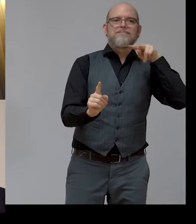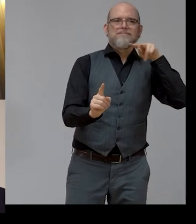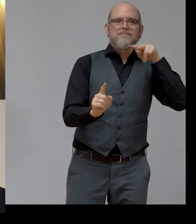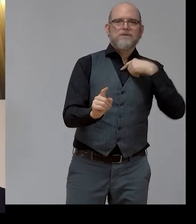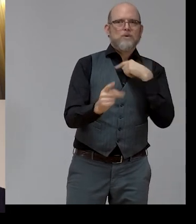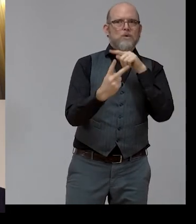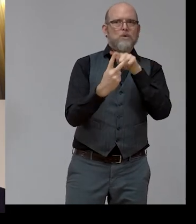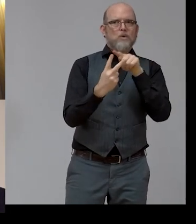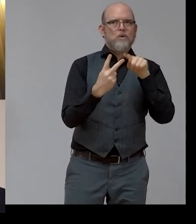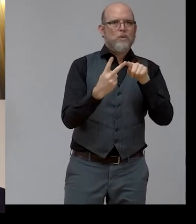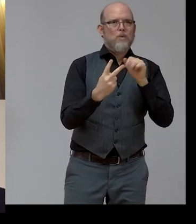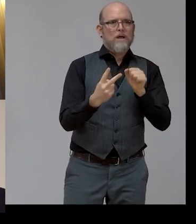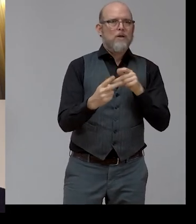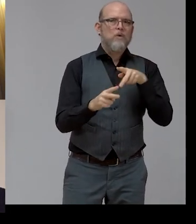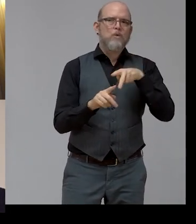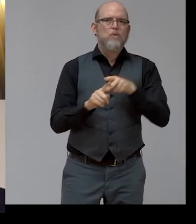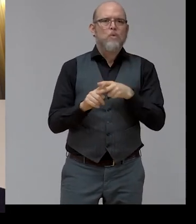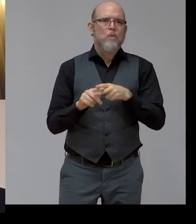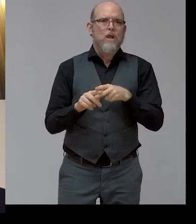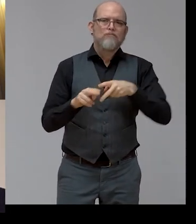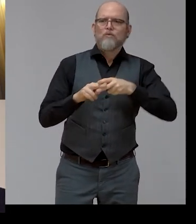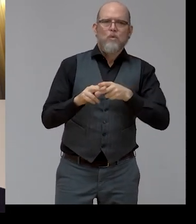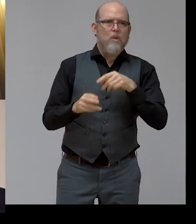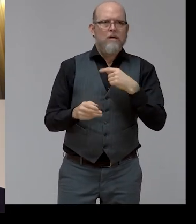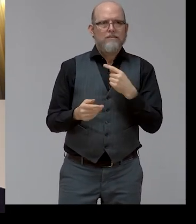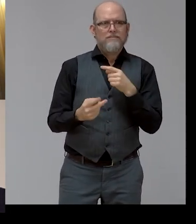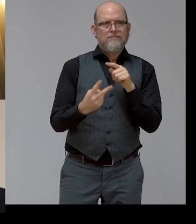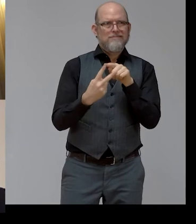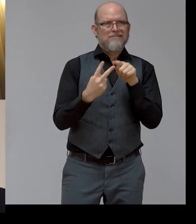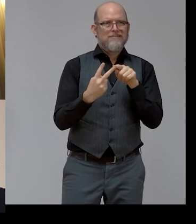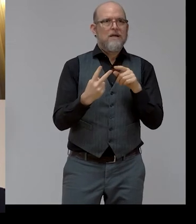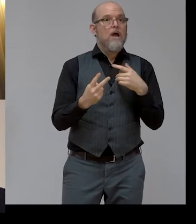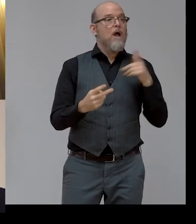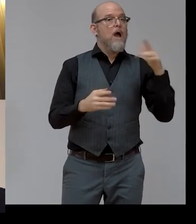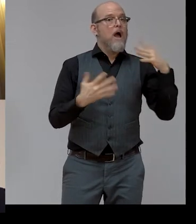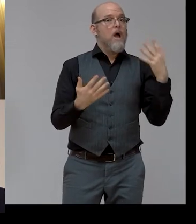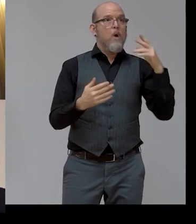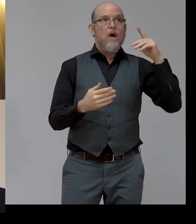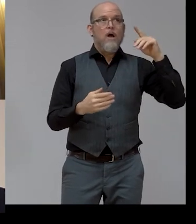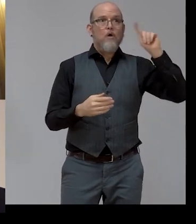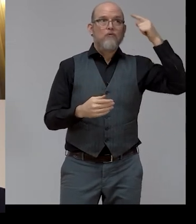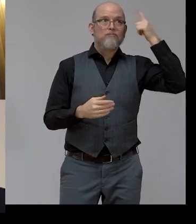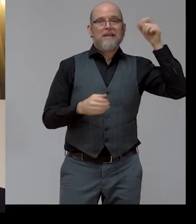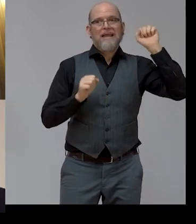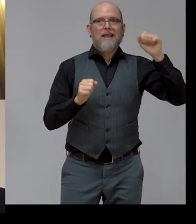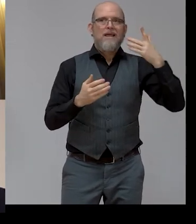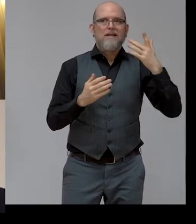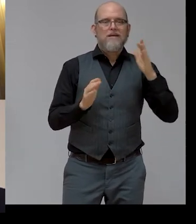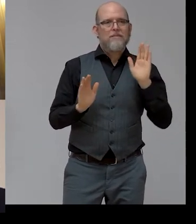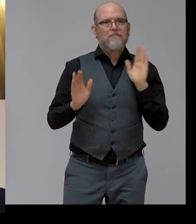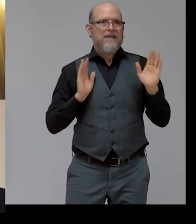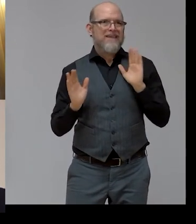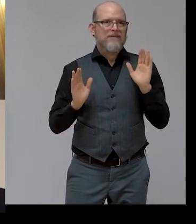governments, how institutions respond to this structural change. One is the UN Sustainable Development